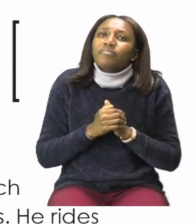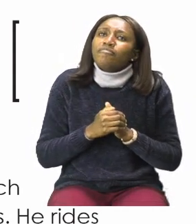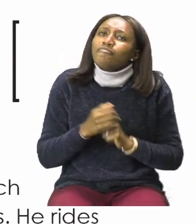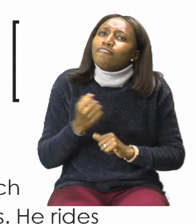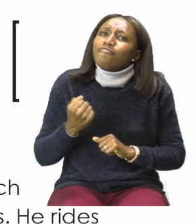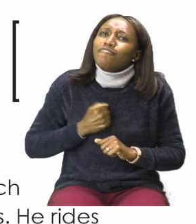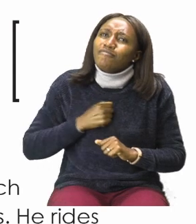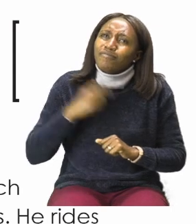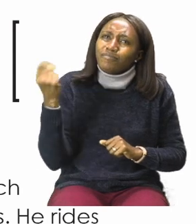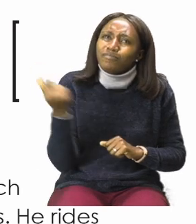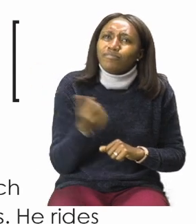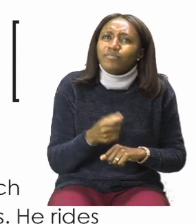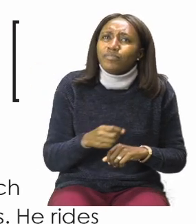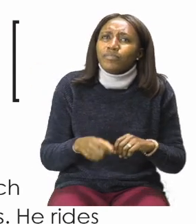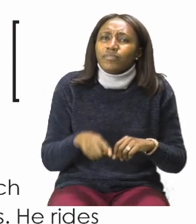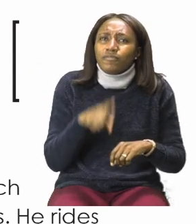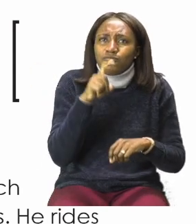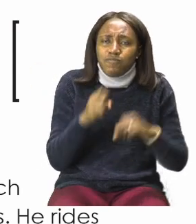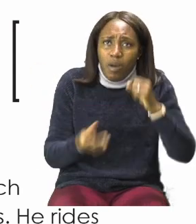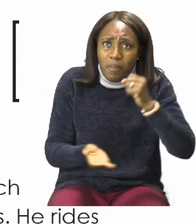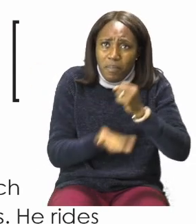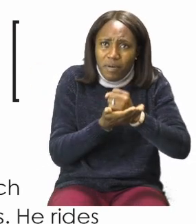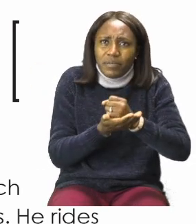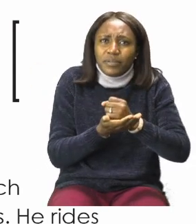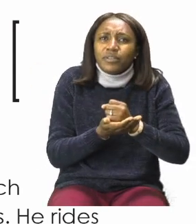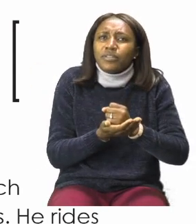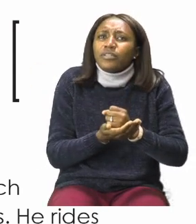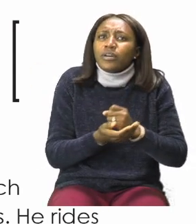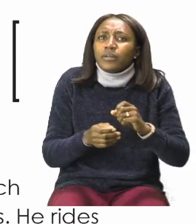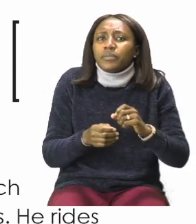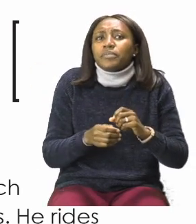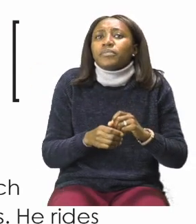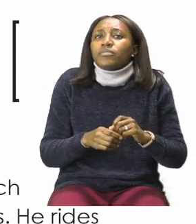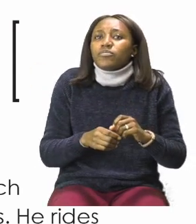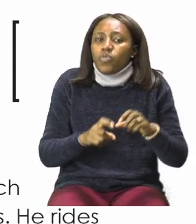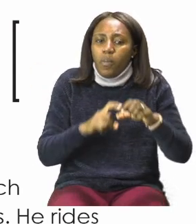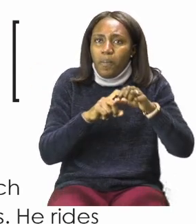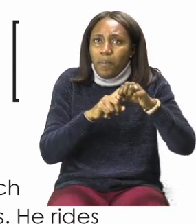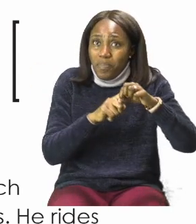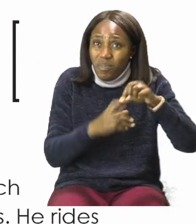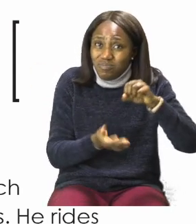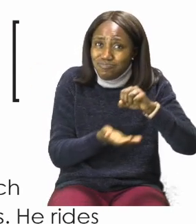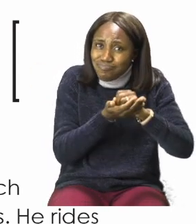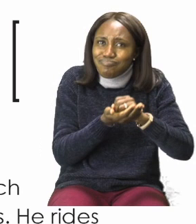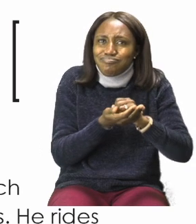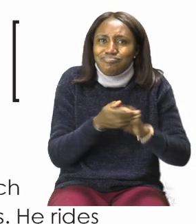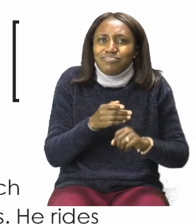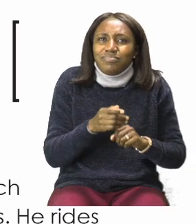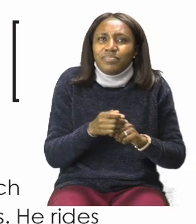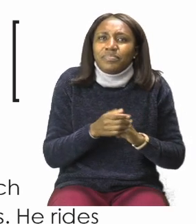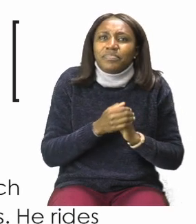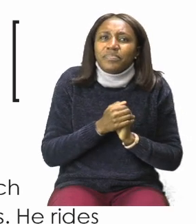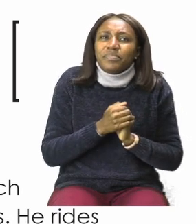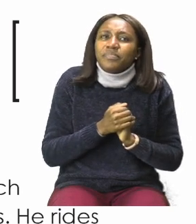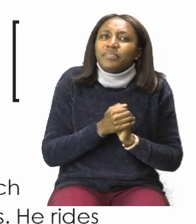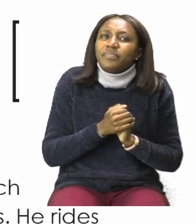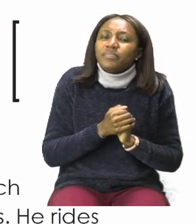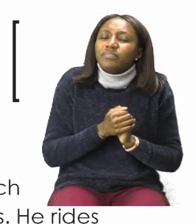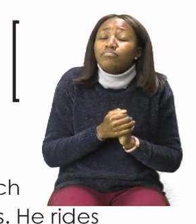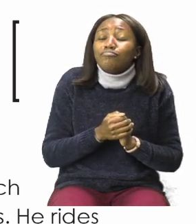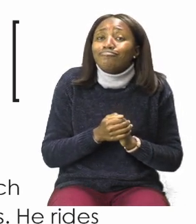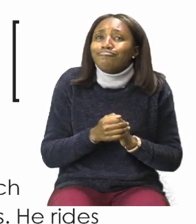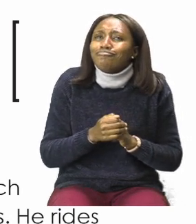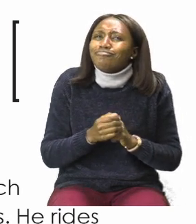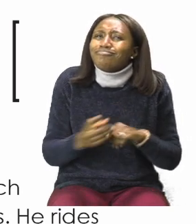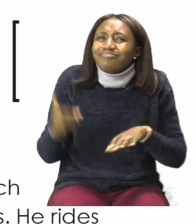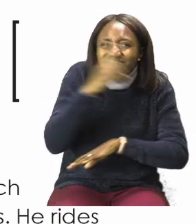father bought him a lock and a chain to lock up his bicycle. One